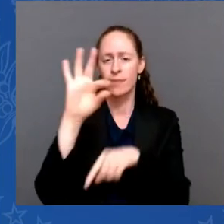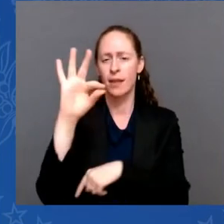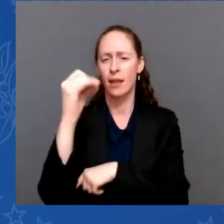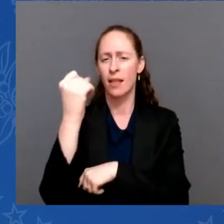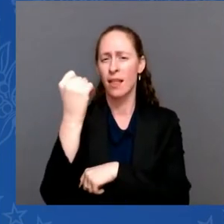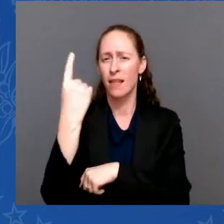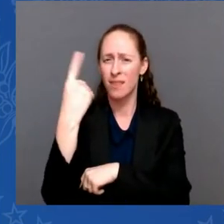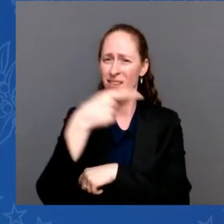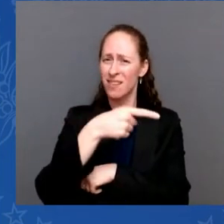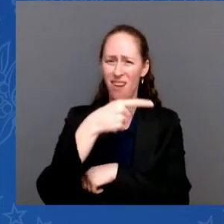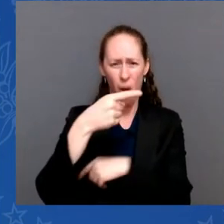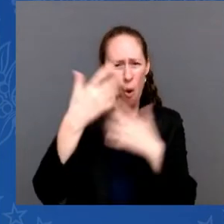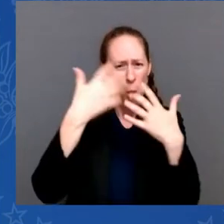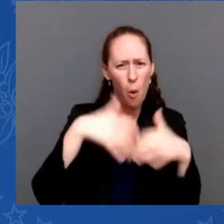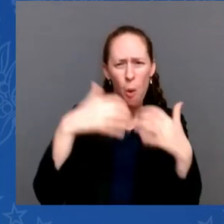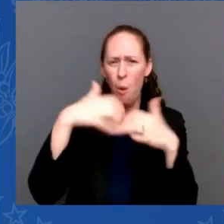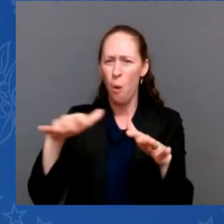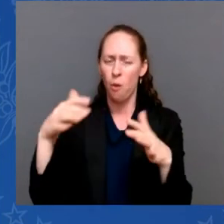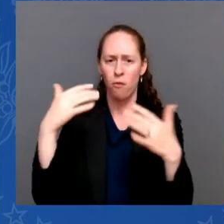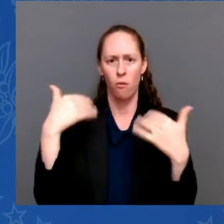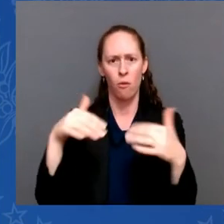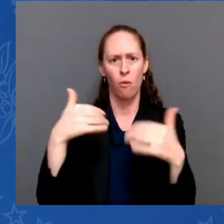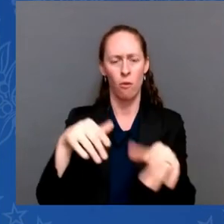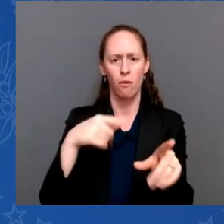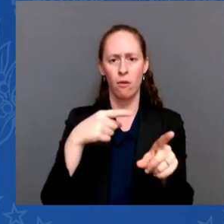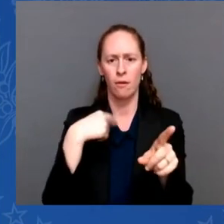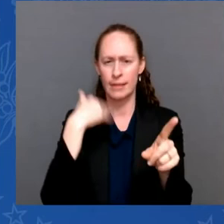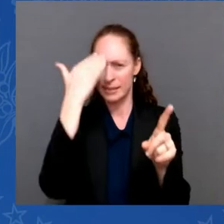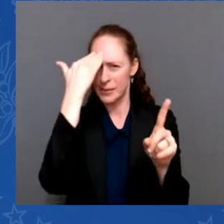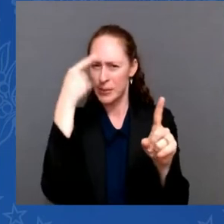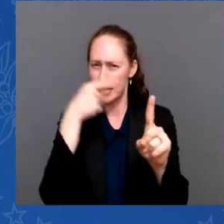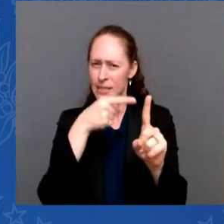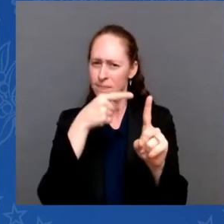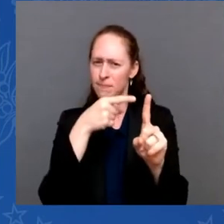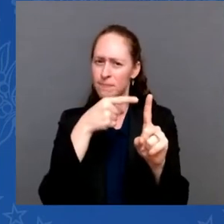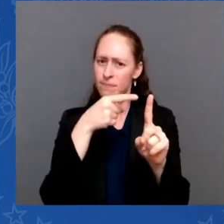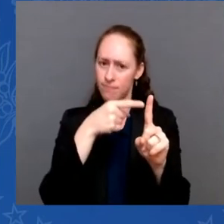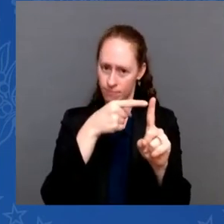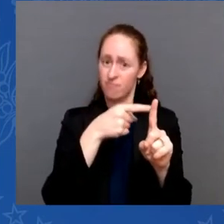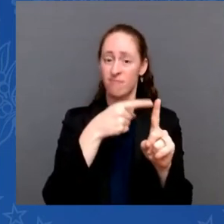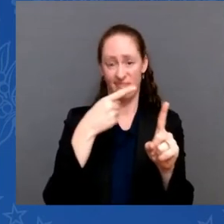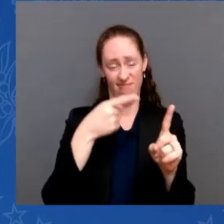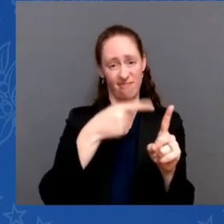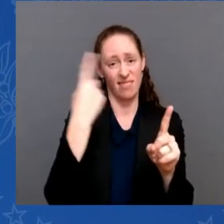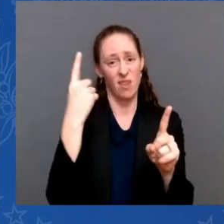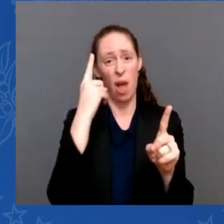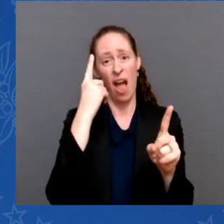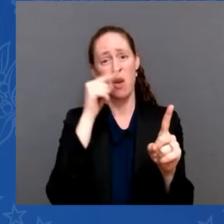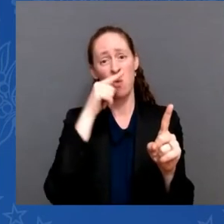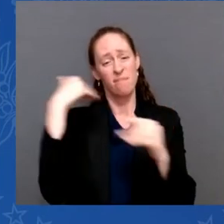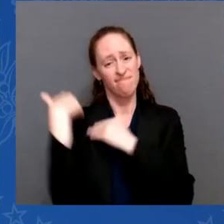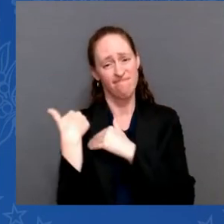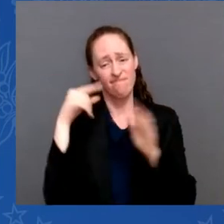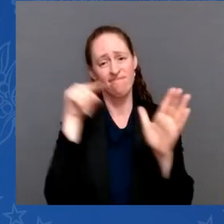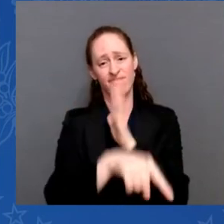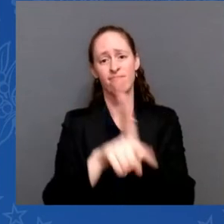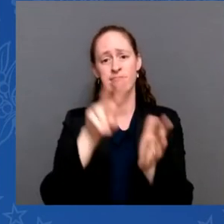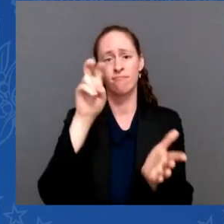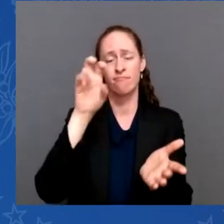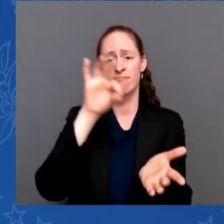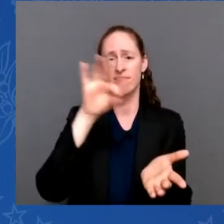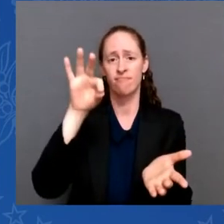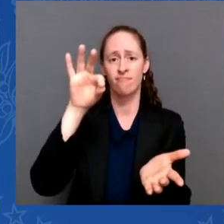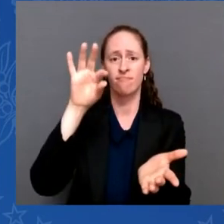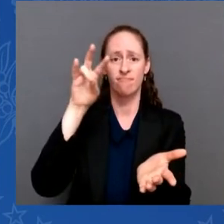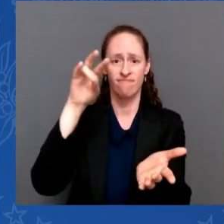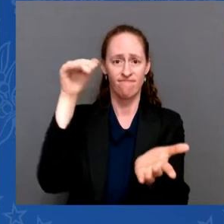responsible for the attacks that murdered 2,977 people on American soil. For decades, he was